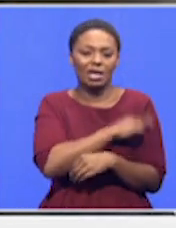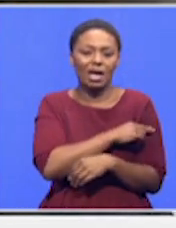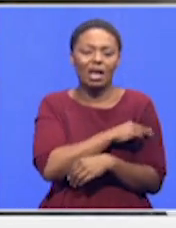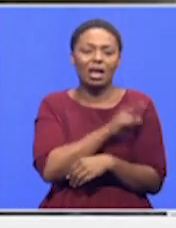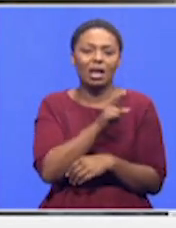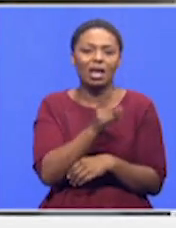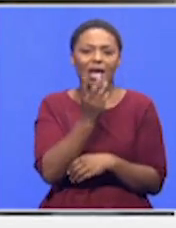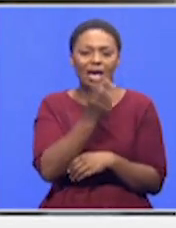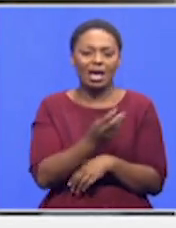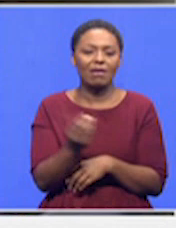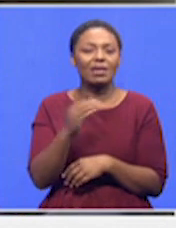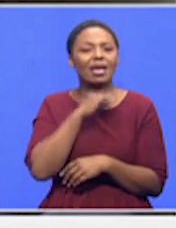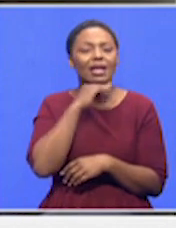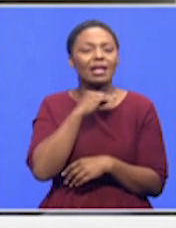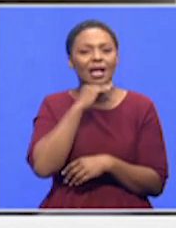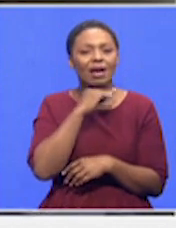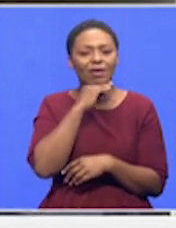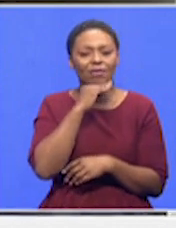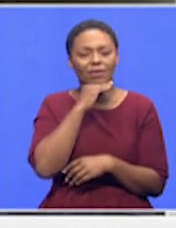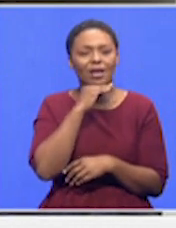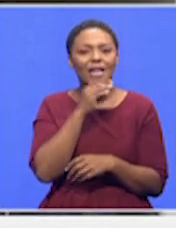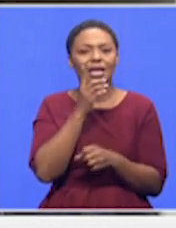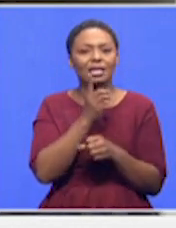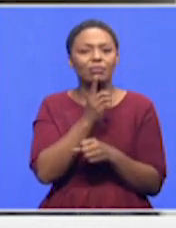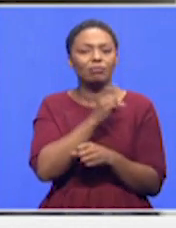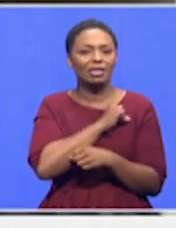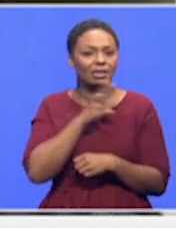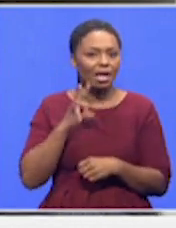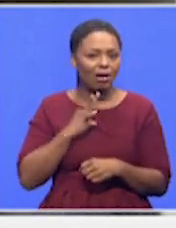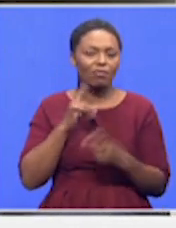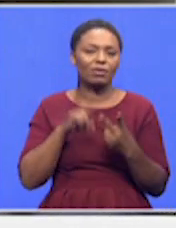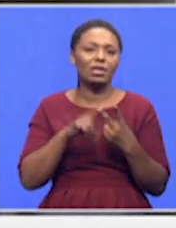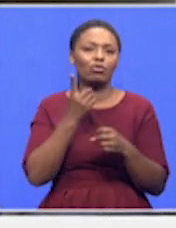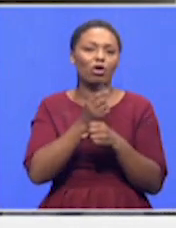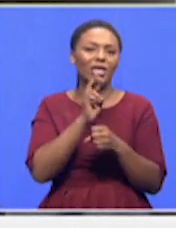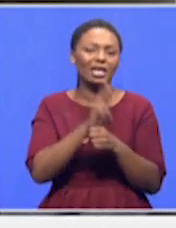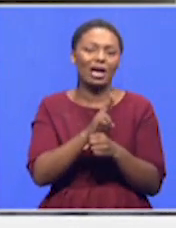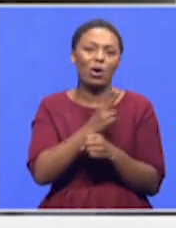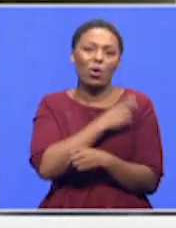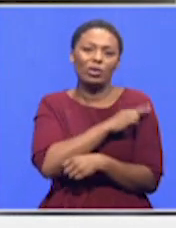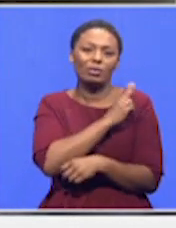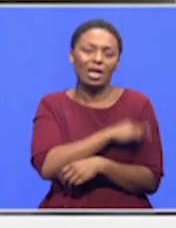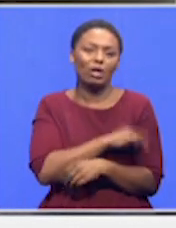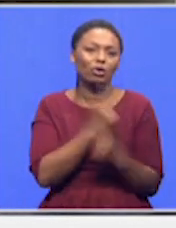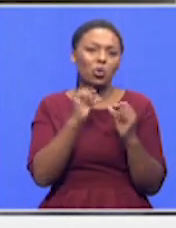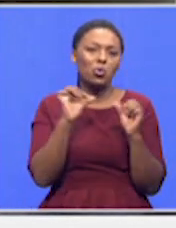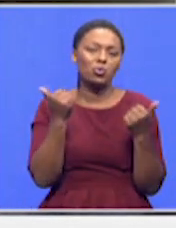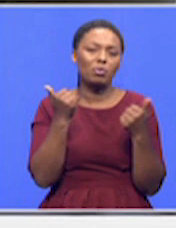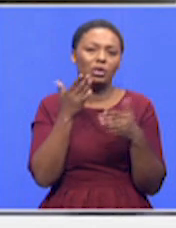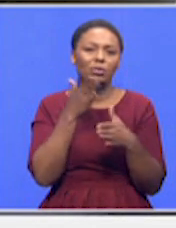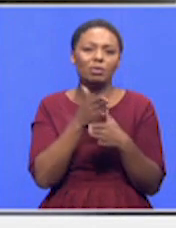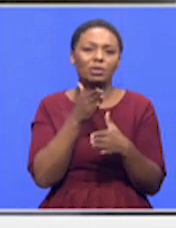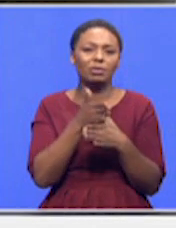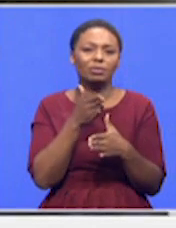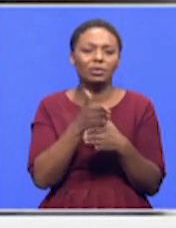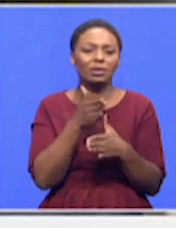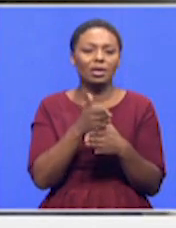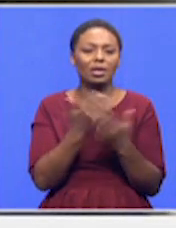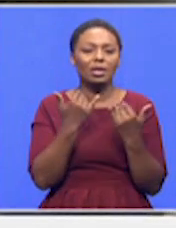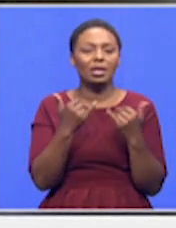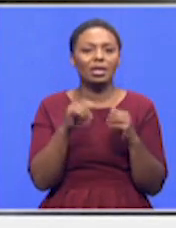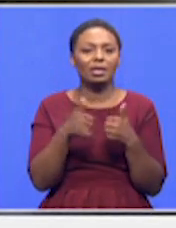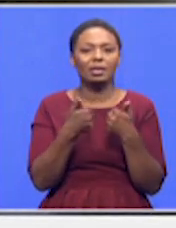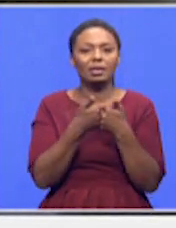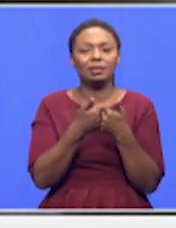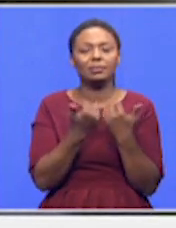There's enough staff and doctors. The hospital is doing a wonderful job. For now, the challenge can be the